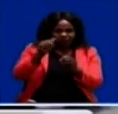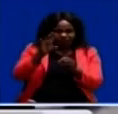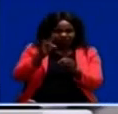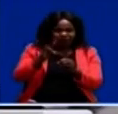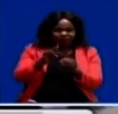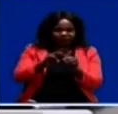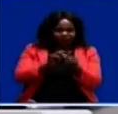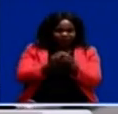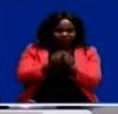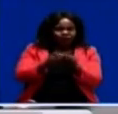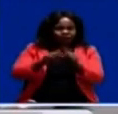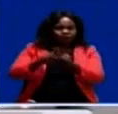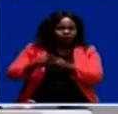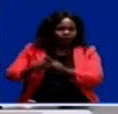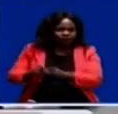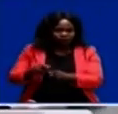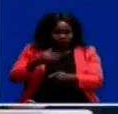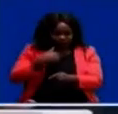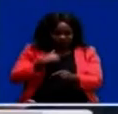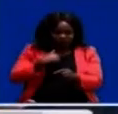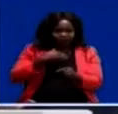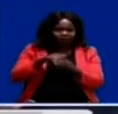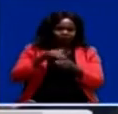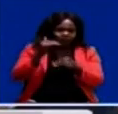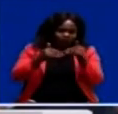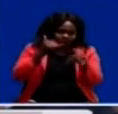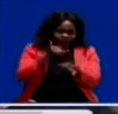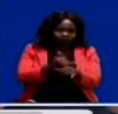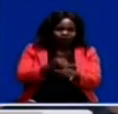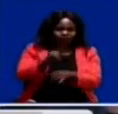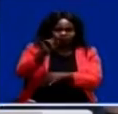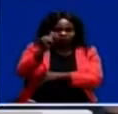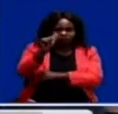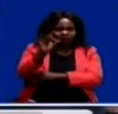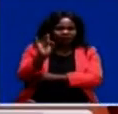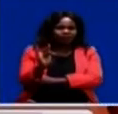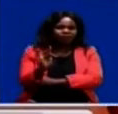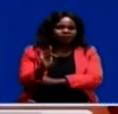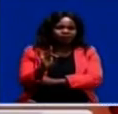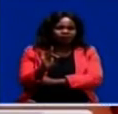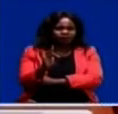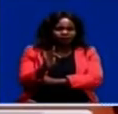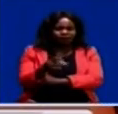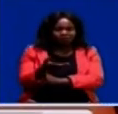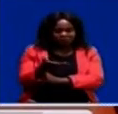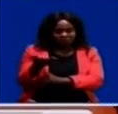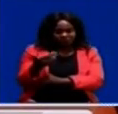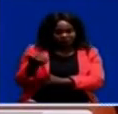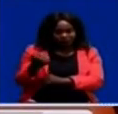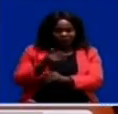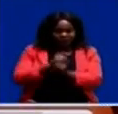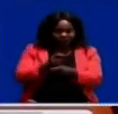we had in the year 2018. Among others, awarded for their